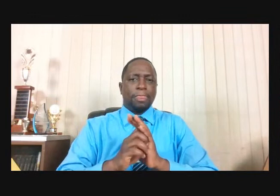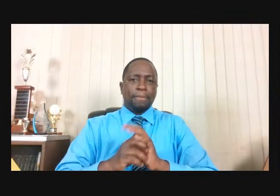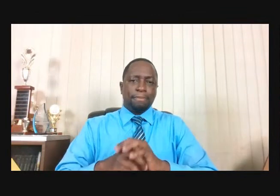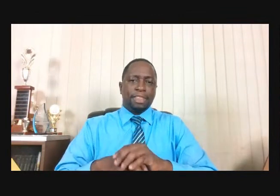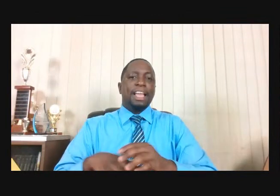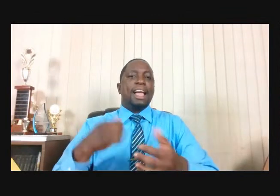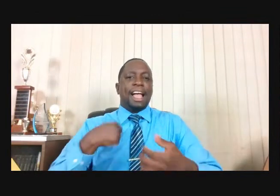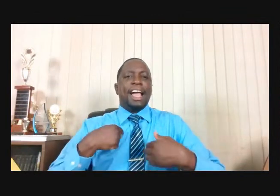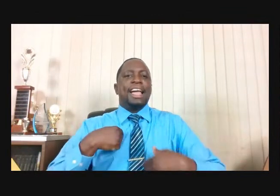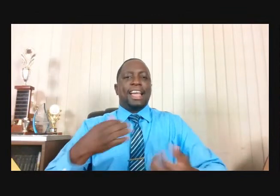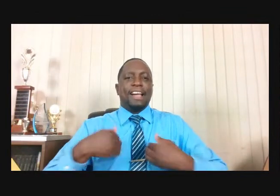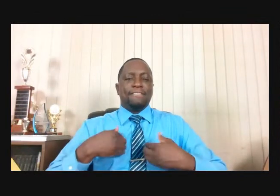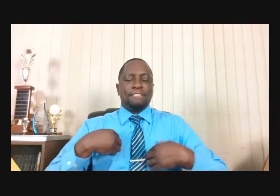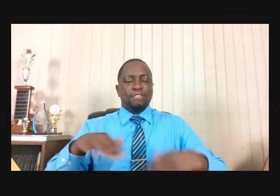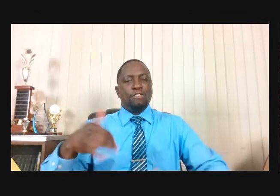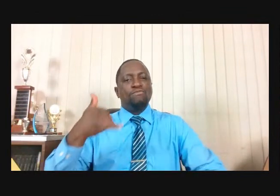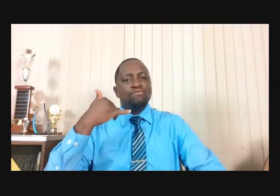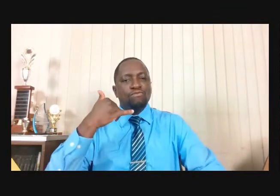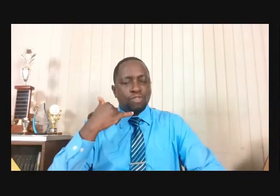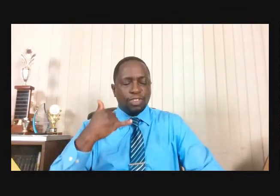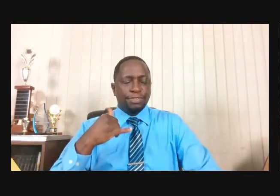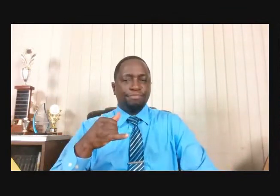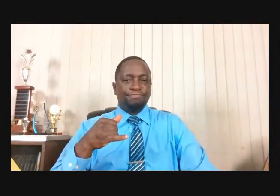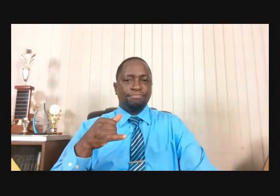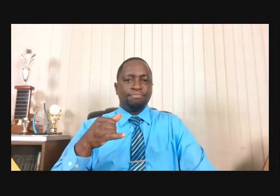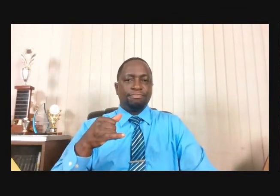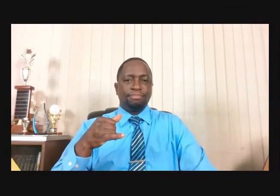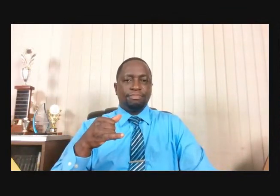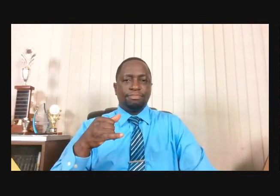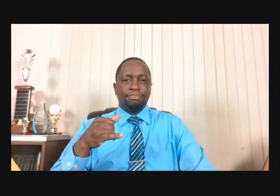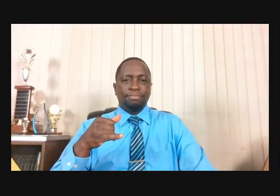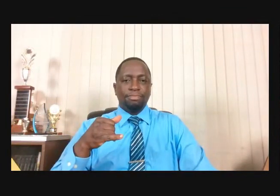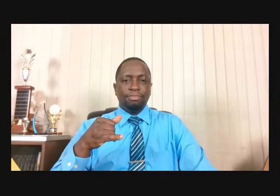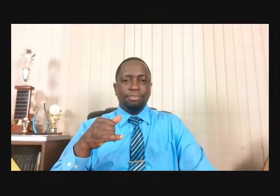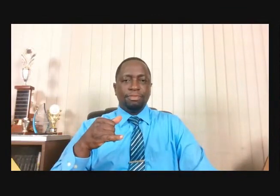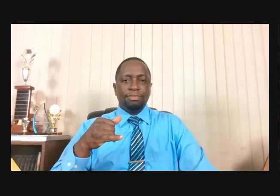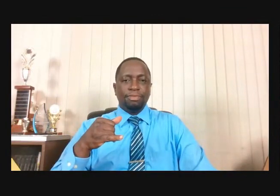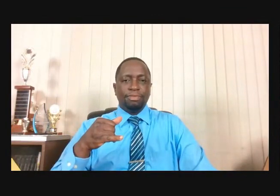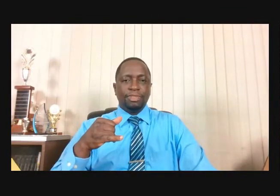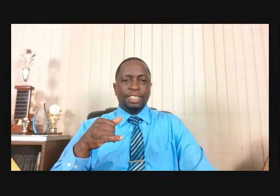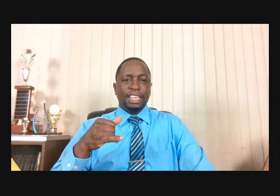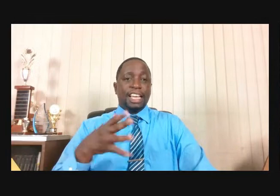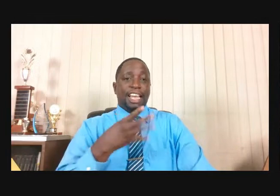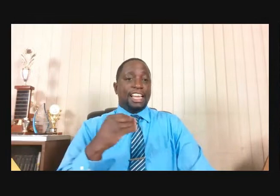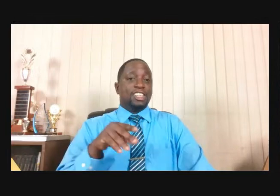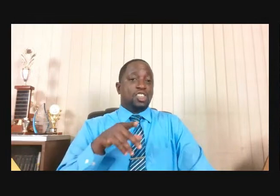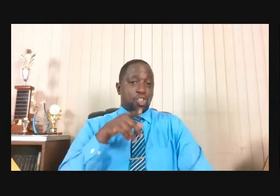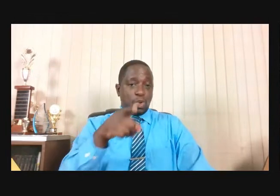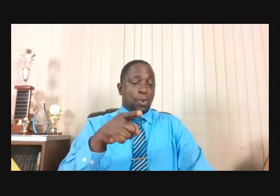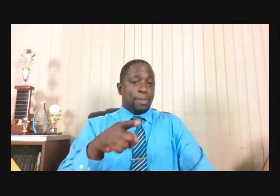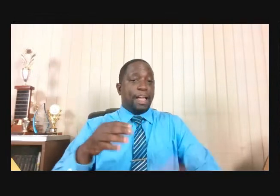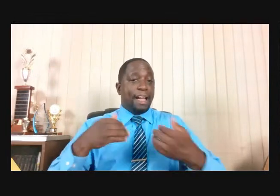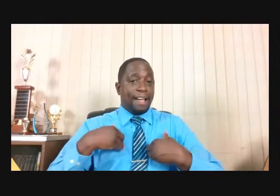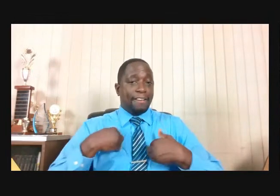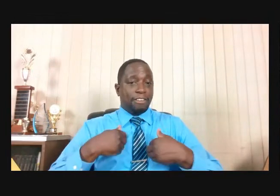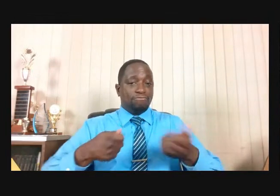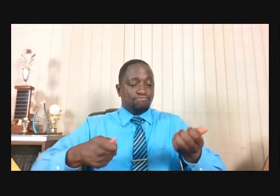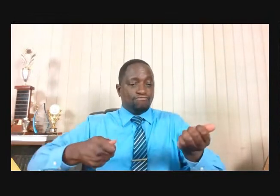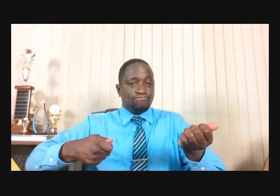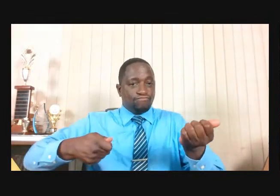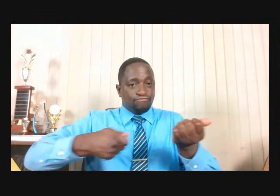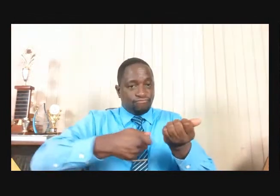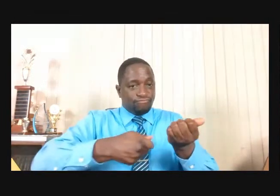devices, that you have wireless chargers. You just place the